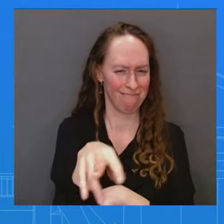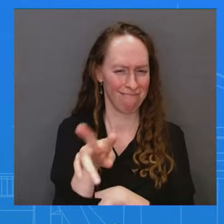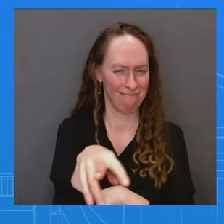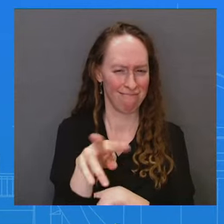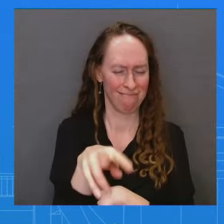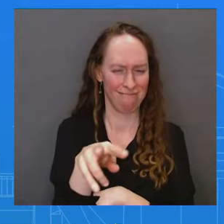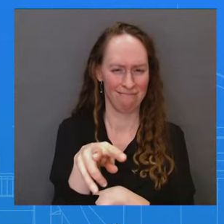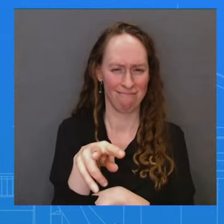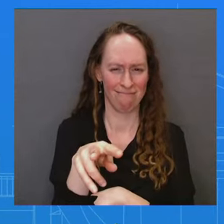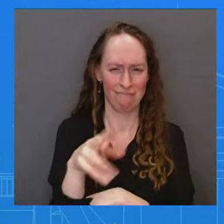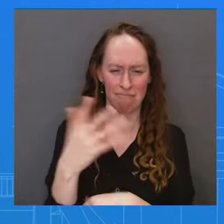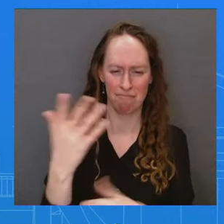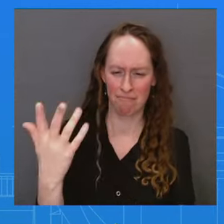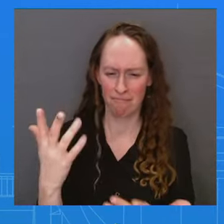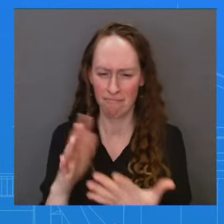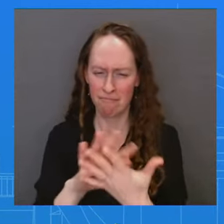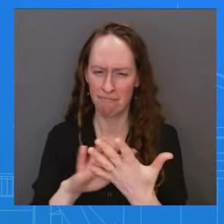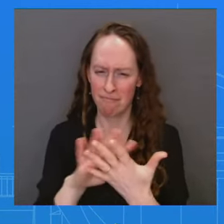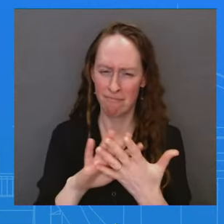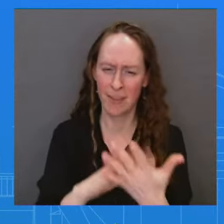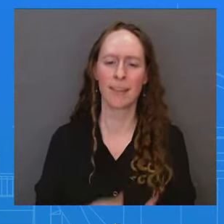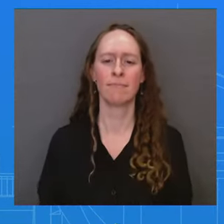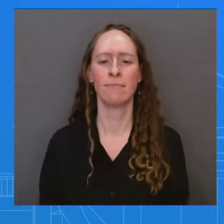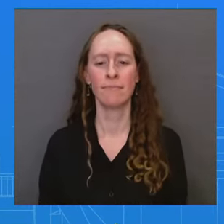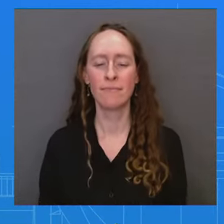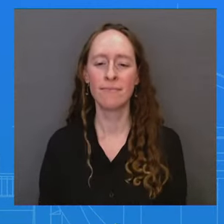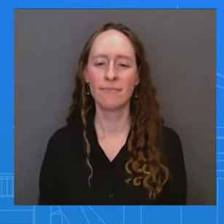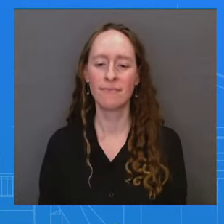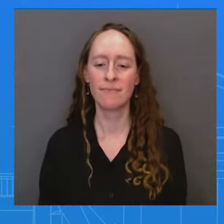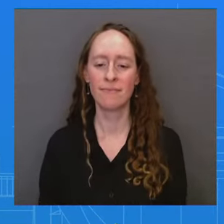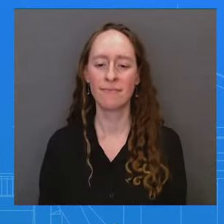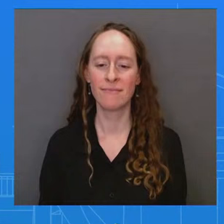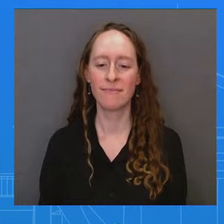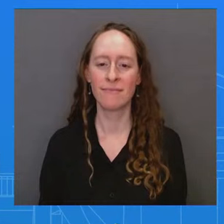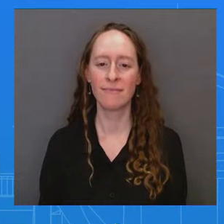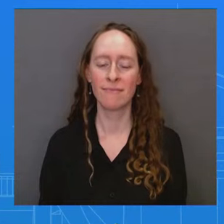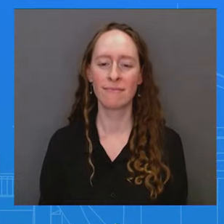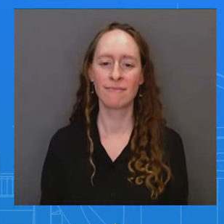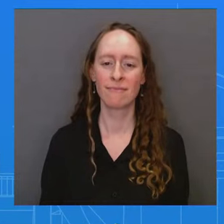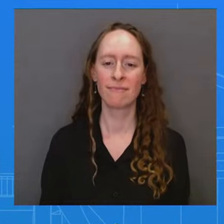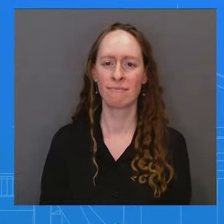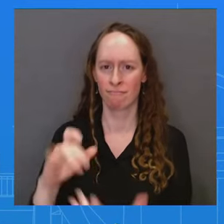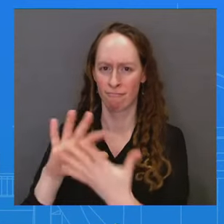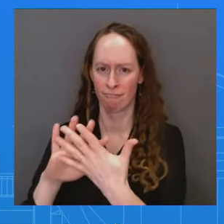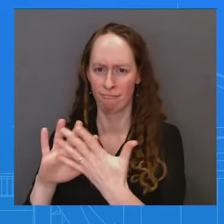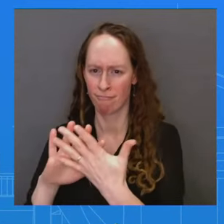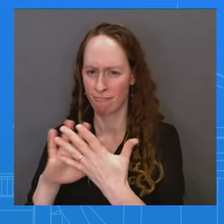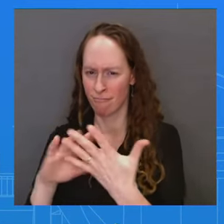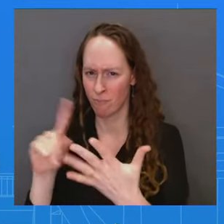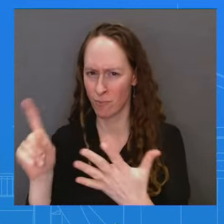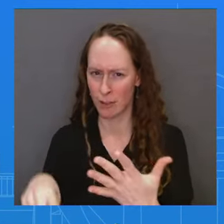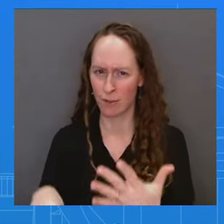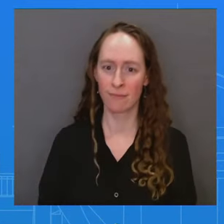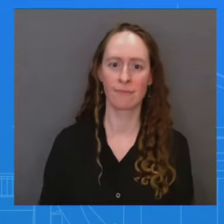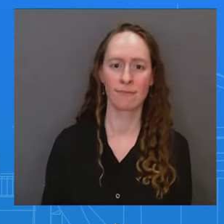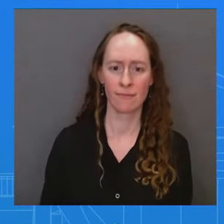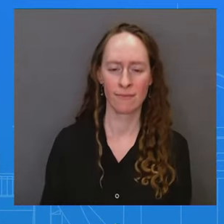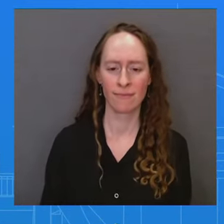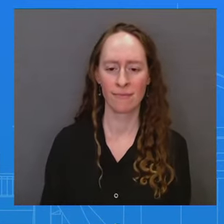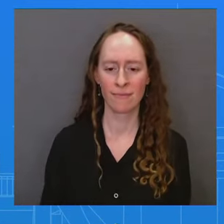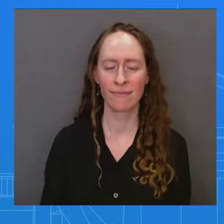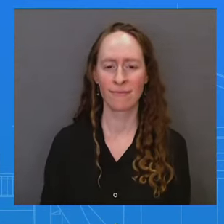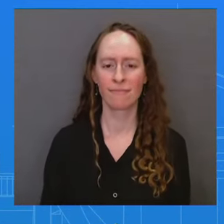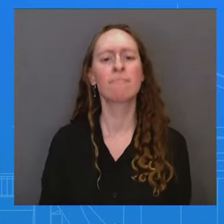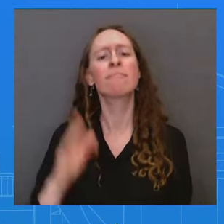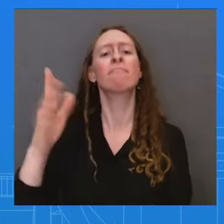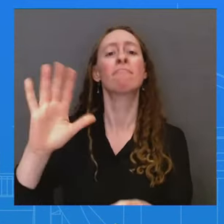call in their location to the central locator system that FEMA runs. Are you